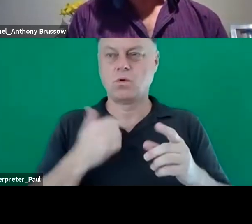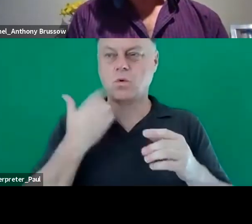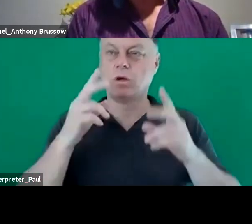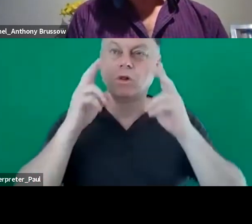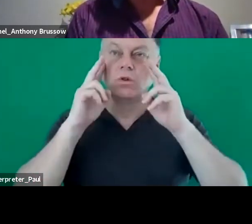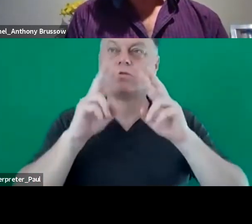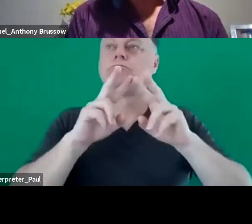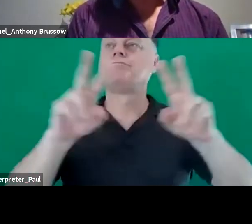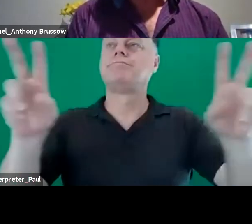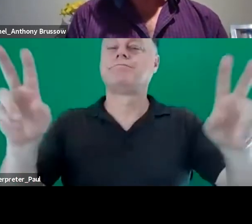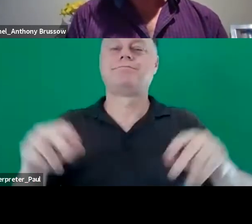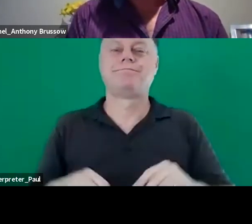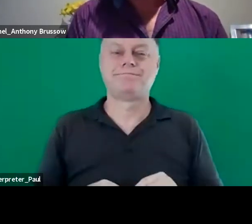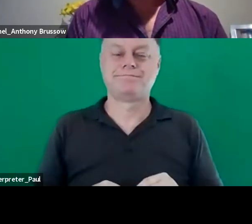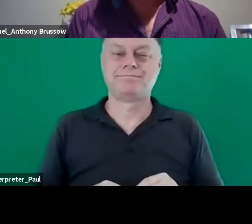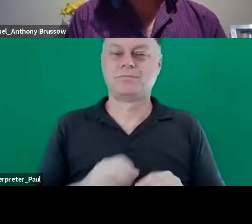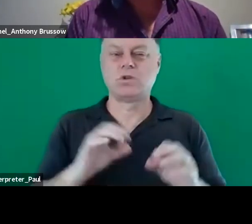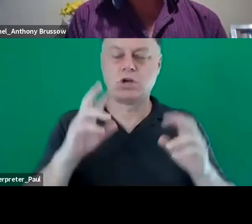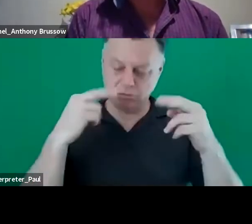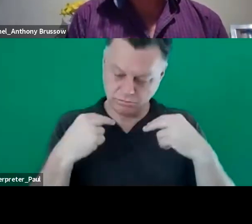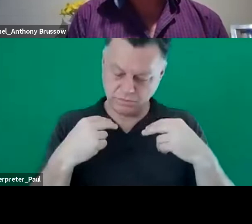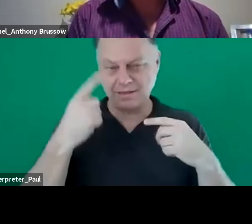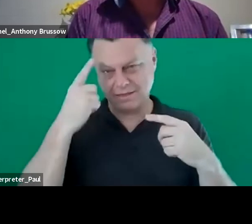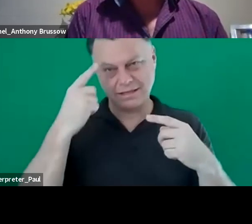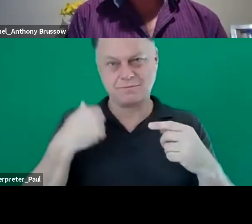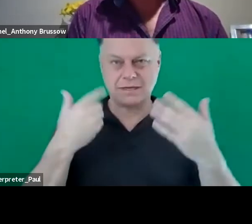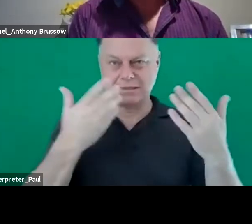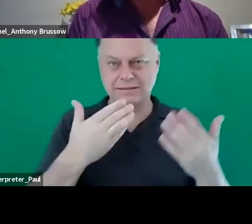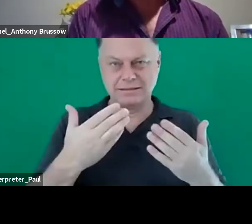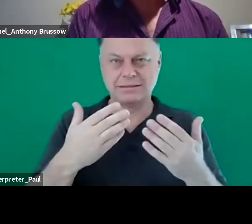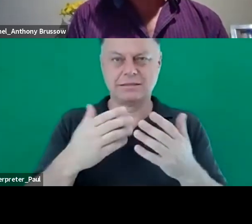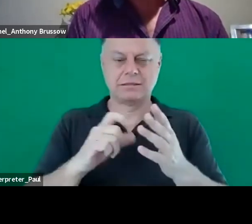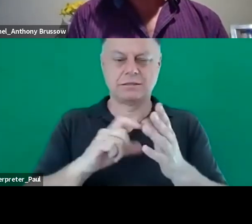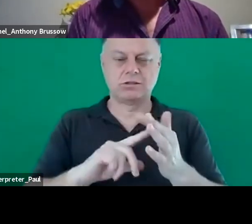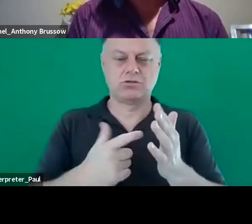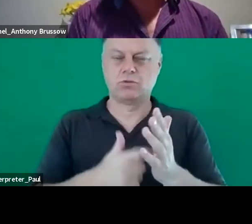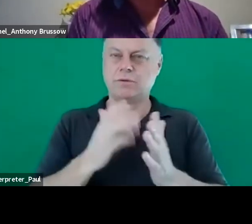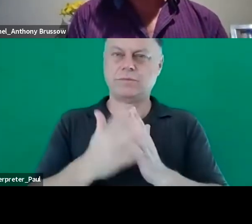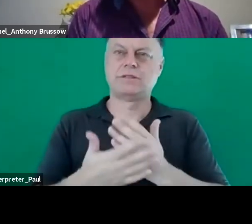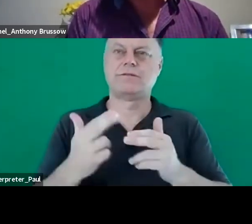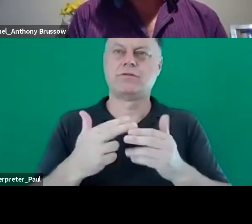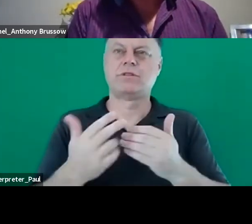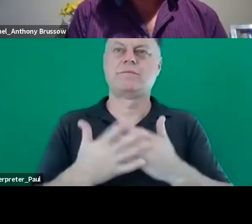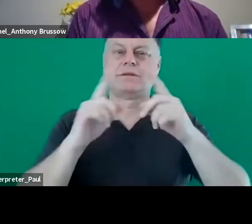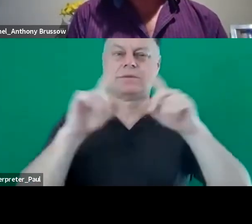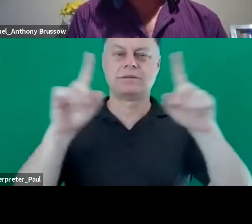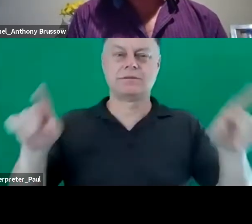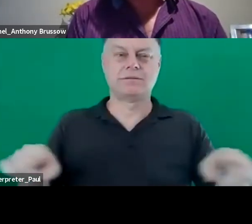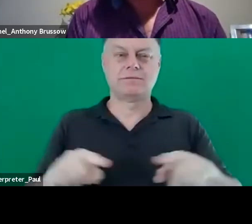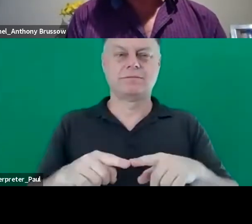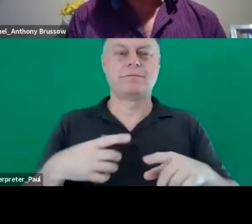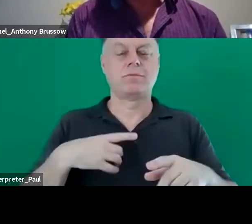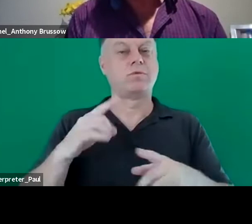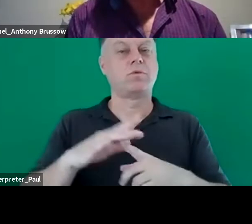and think about our own studies and our careers what it means to the bigger picture more importantly what it means to our